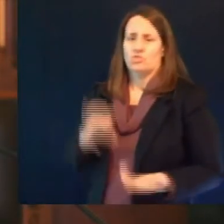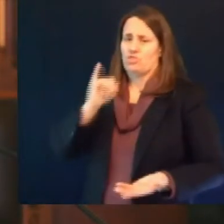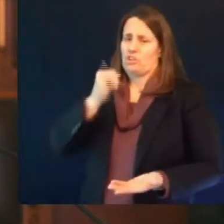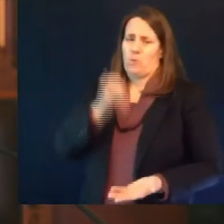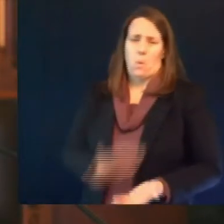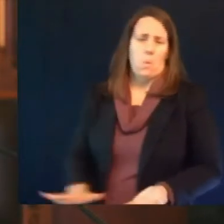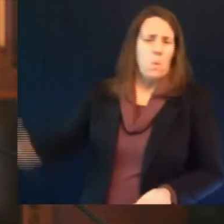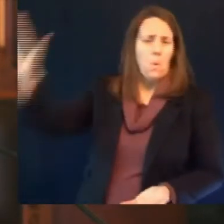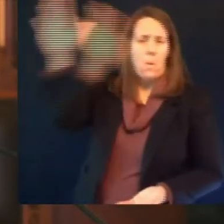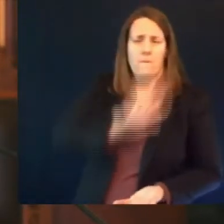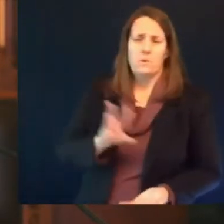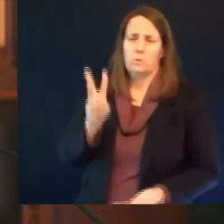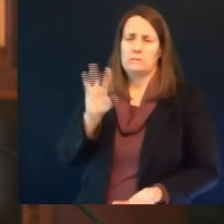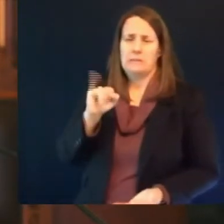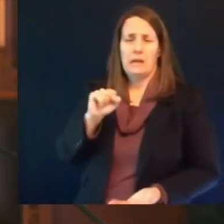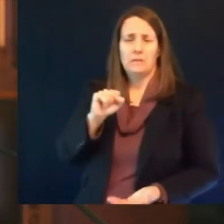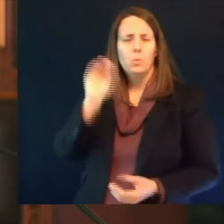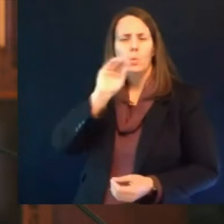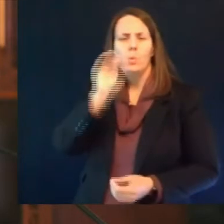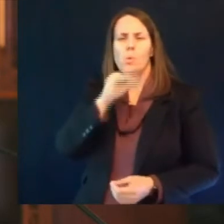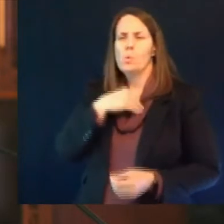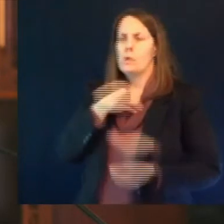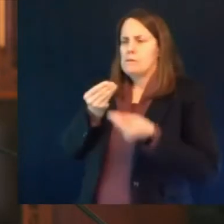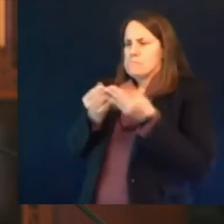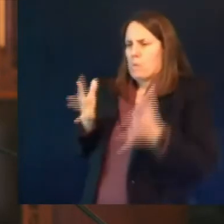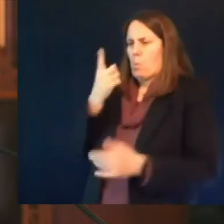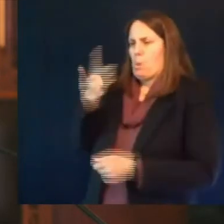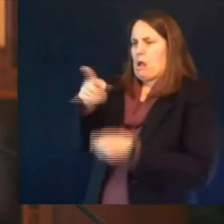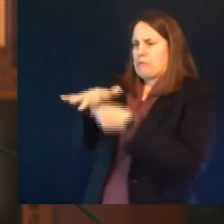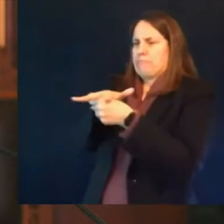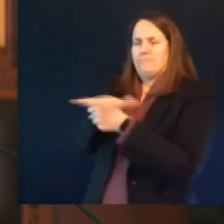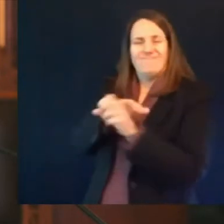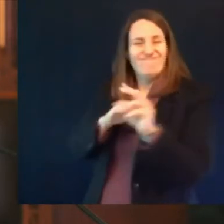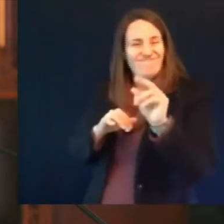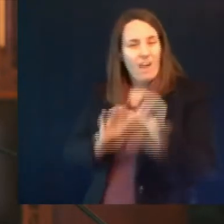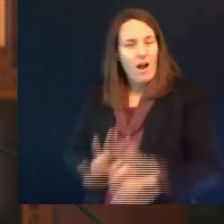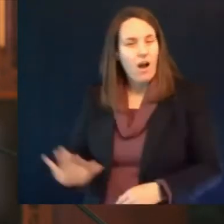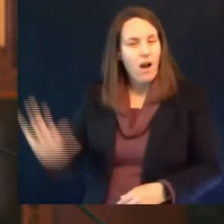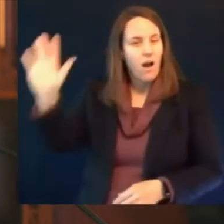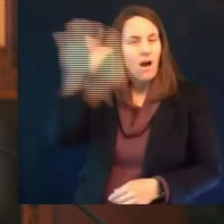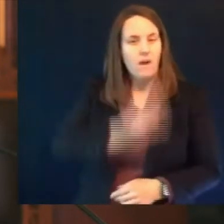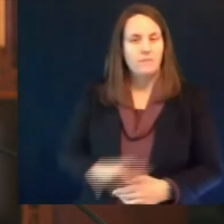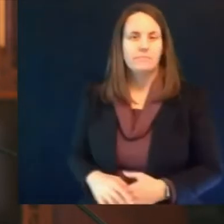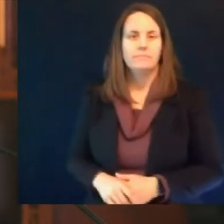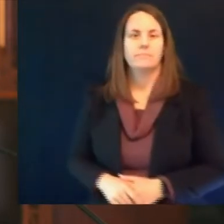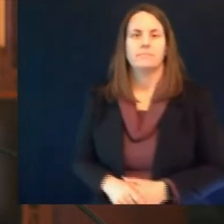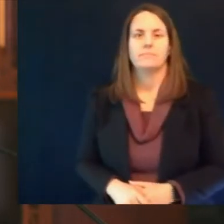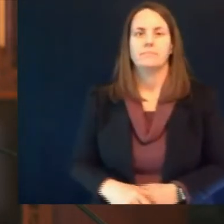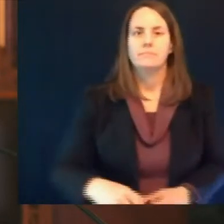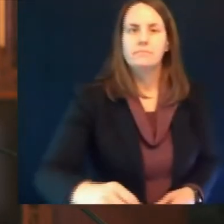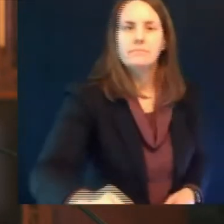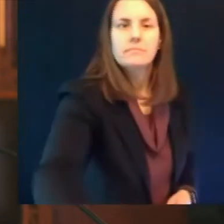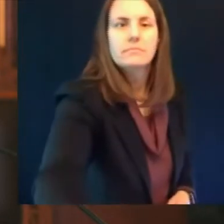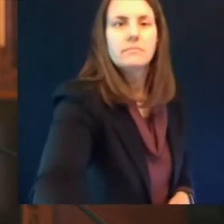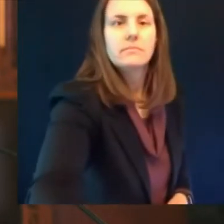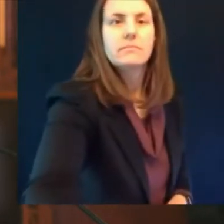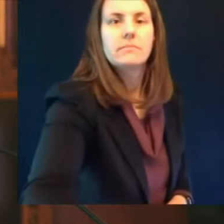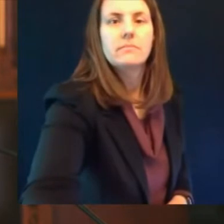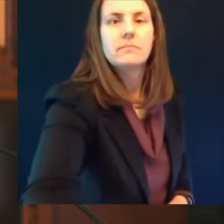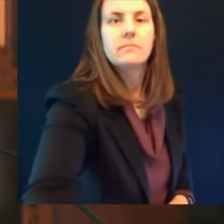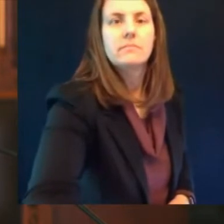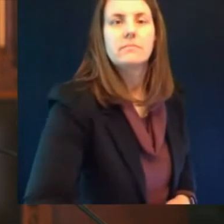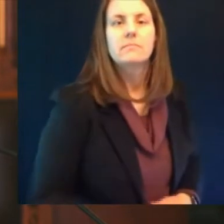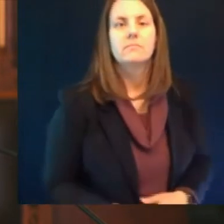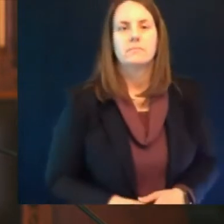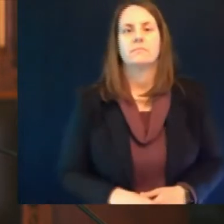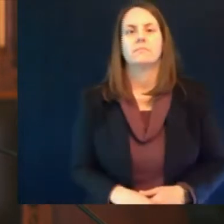particularly focused on local health departments to receive the vaccine and as you know there's a local health department in every county and